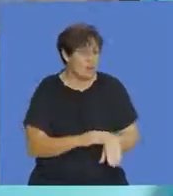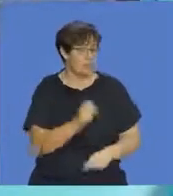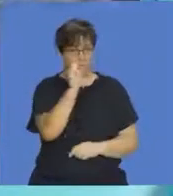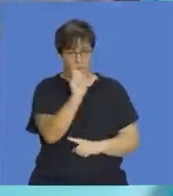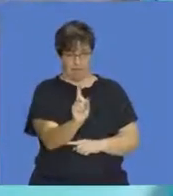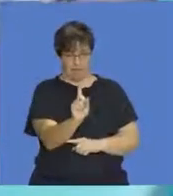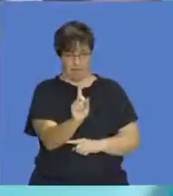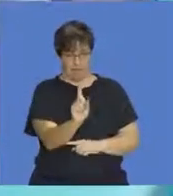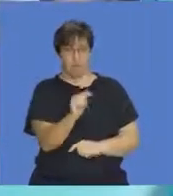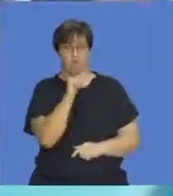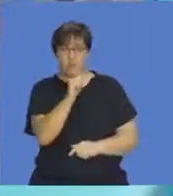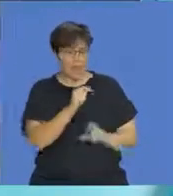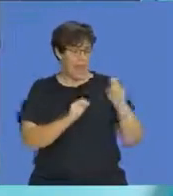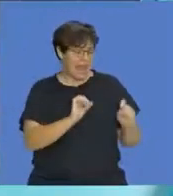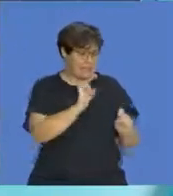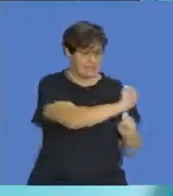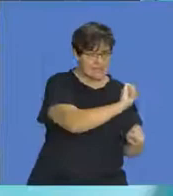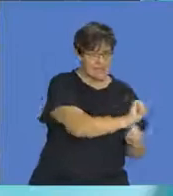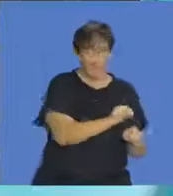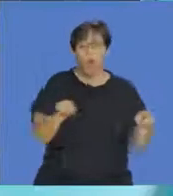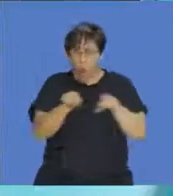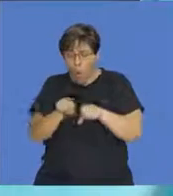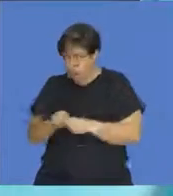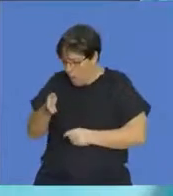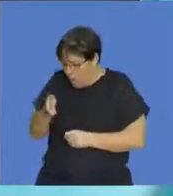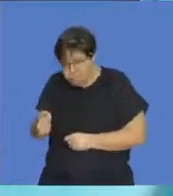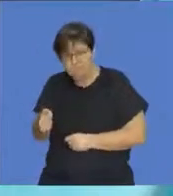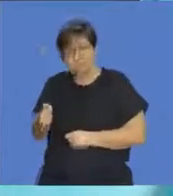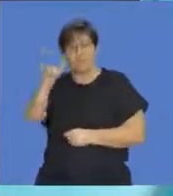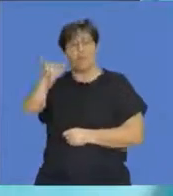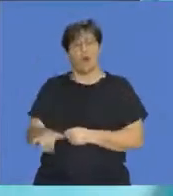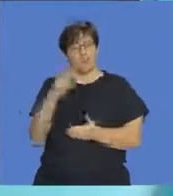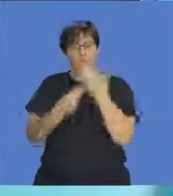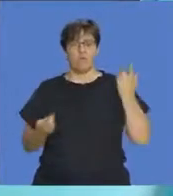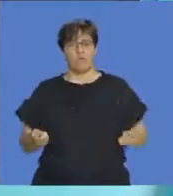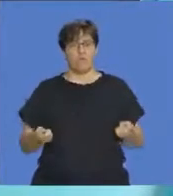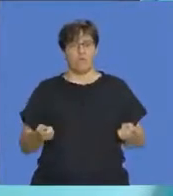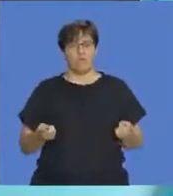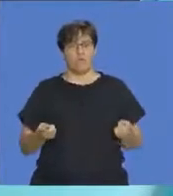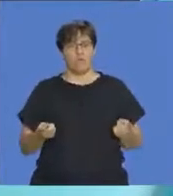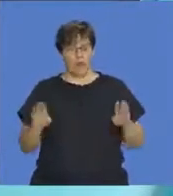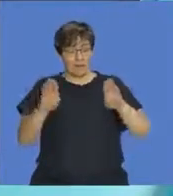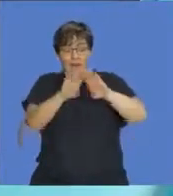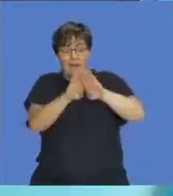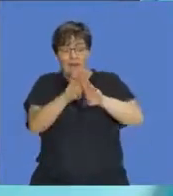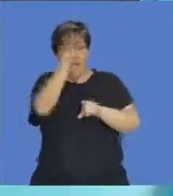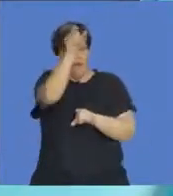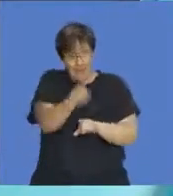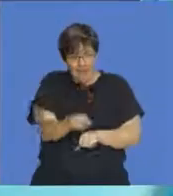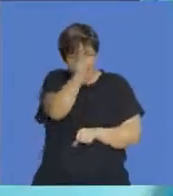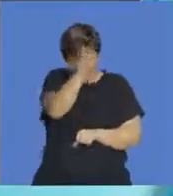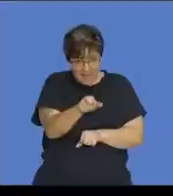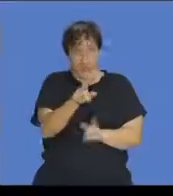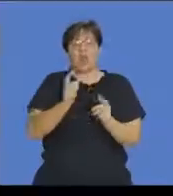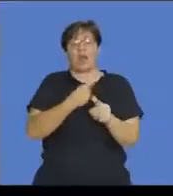particular set, like, say, X, and it belongs in Y, we only count it once because it's part of the